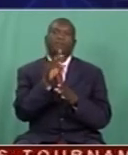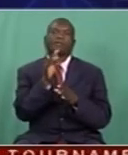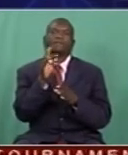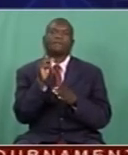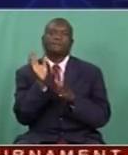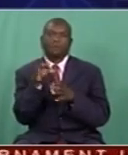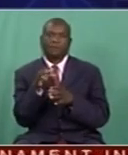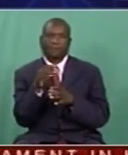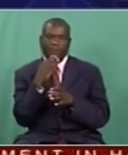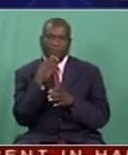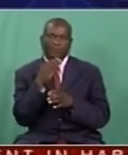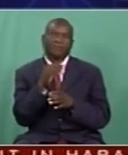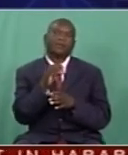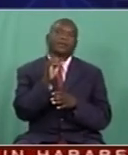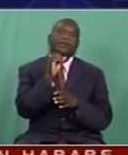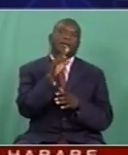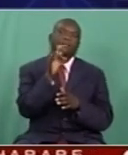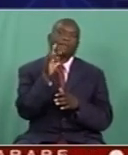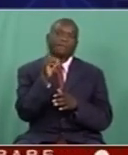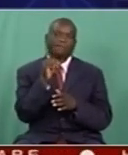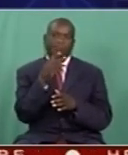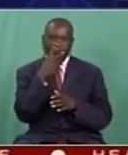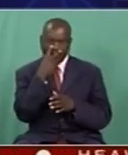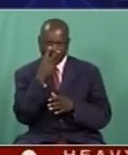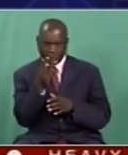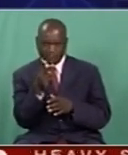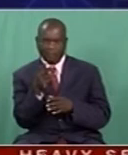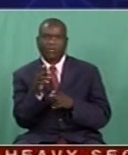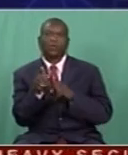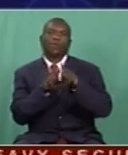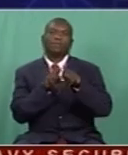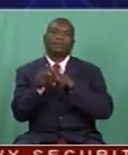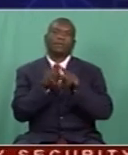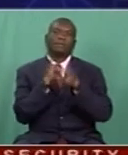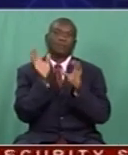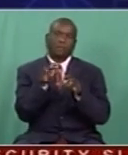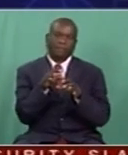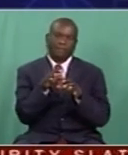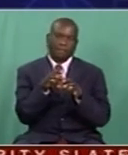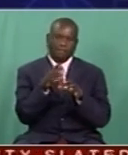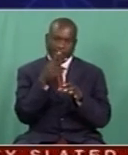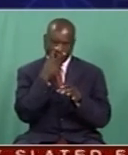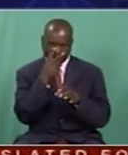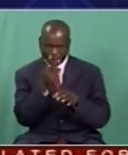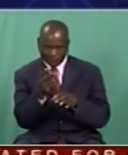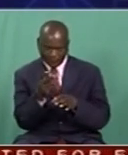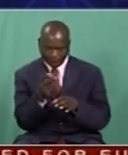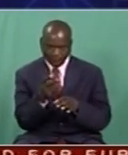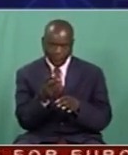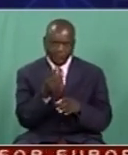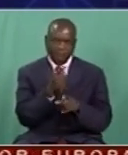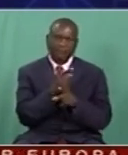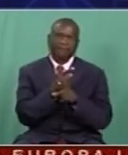there. So SFM actually is the biggest. You know, if you just look at our competition in the market at the moment, you actually realize that, you know,